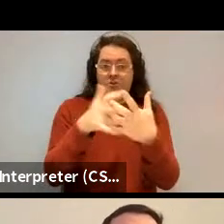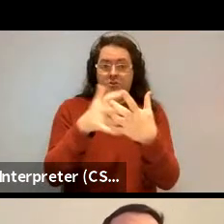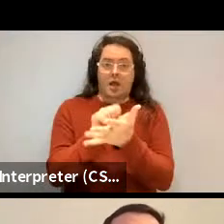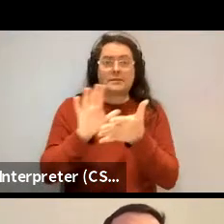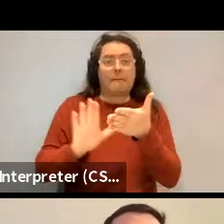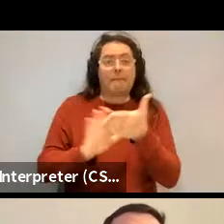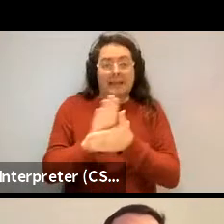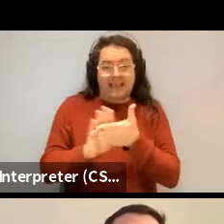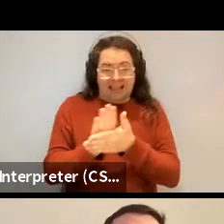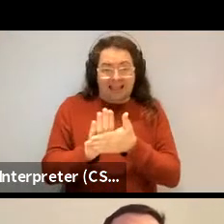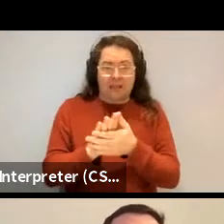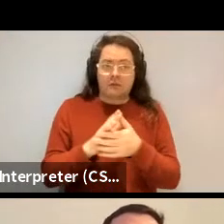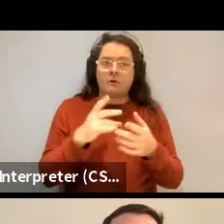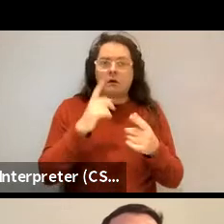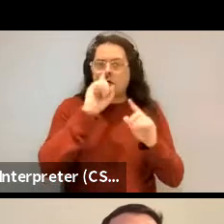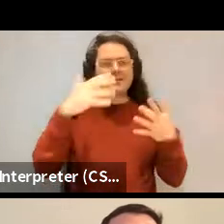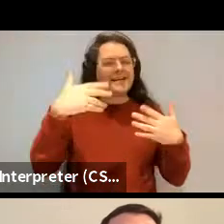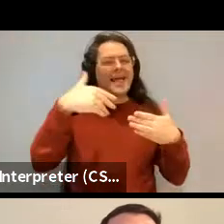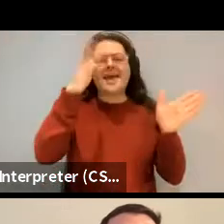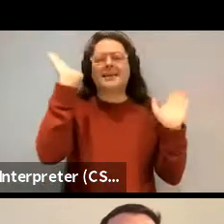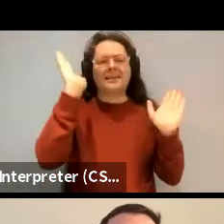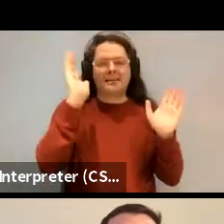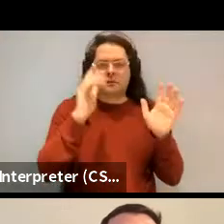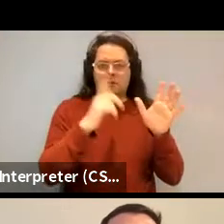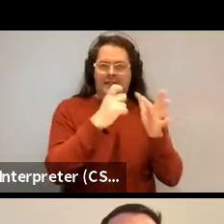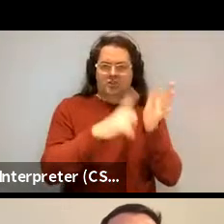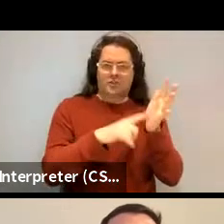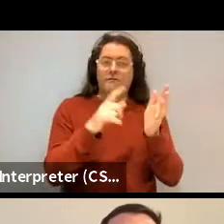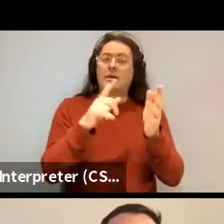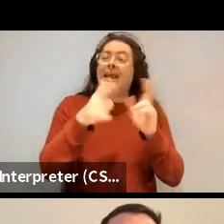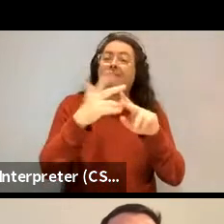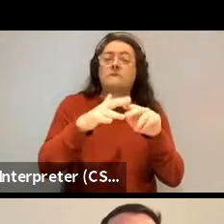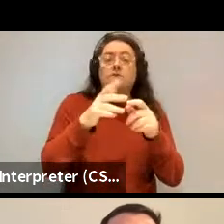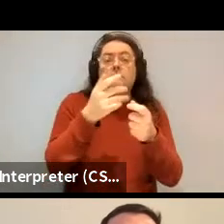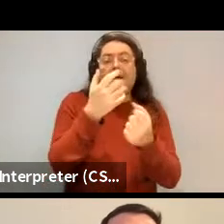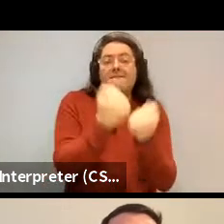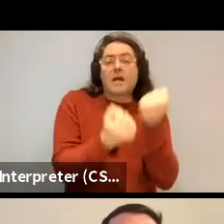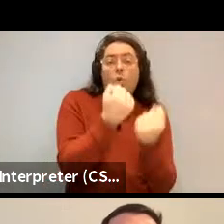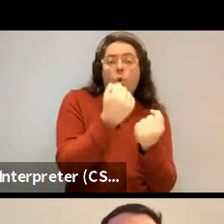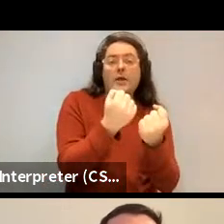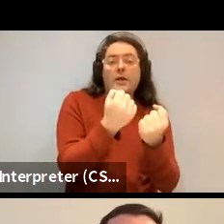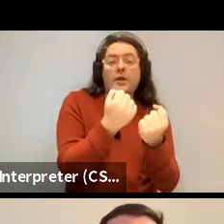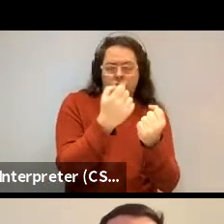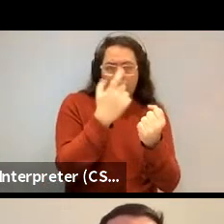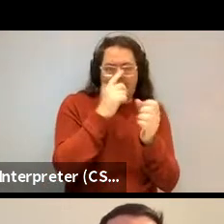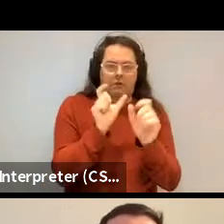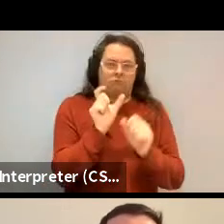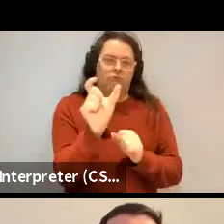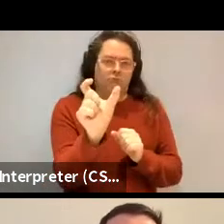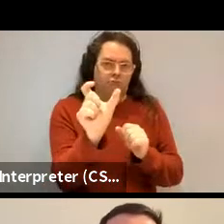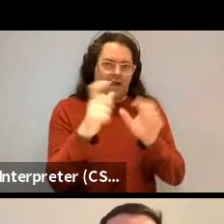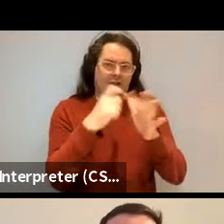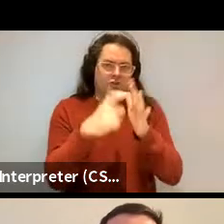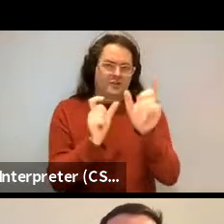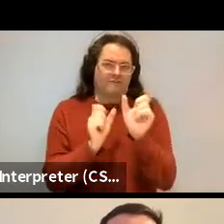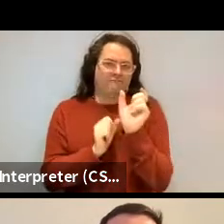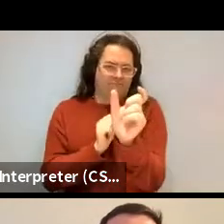any adjective, but it's adjectives that can be evaluative, um, work there. Um,